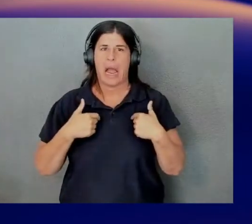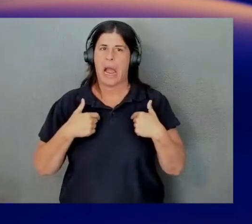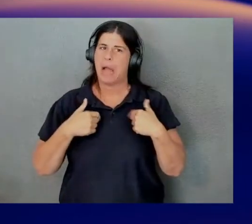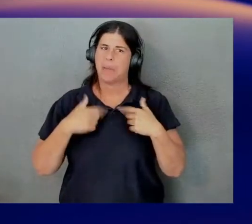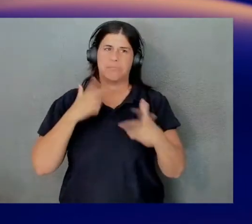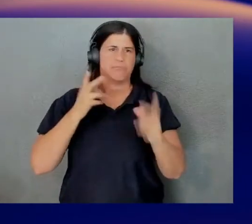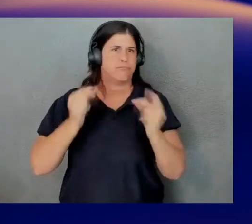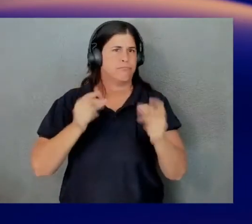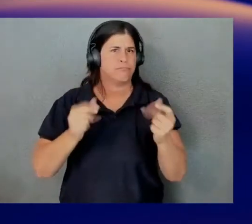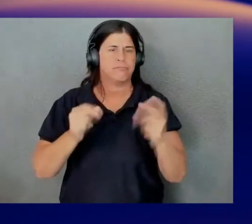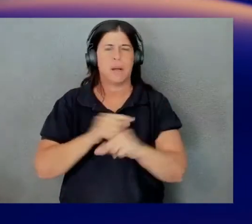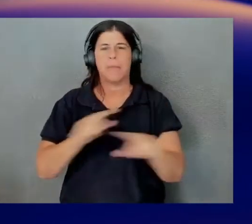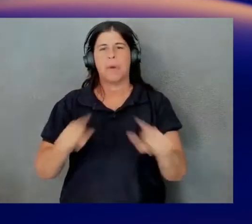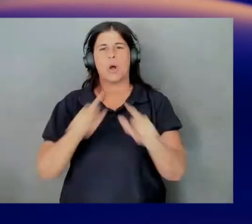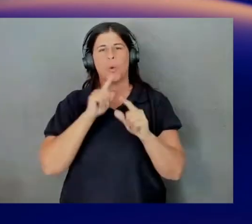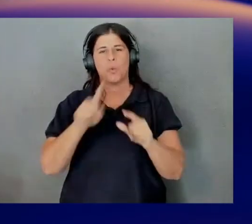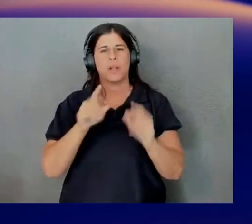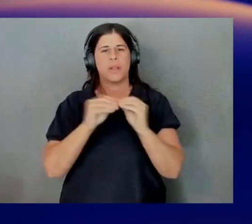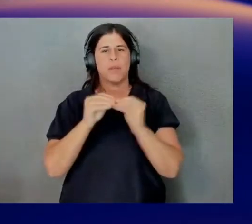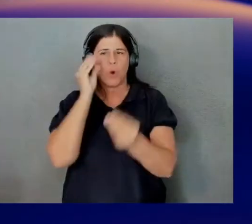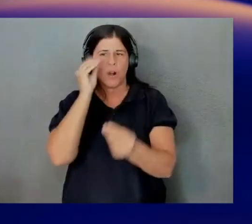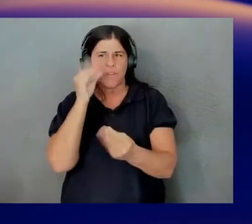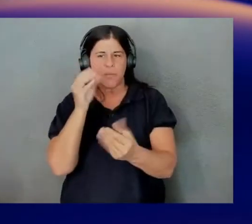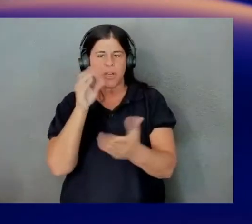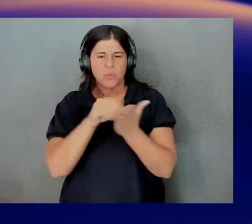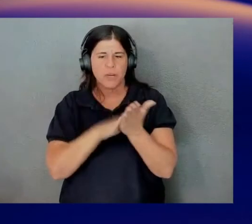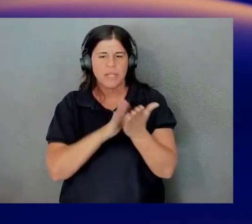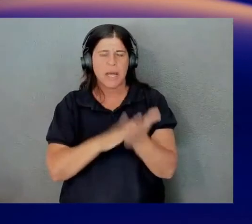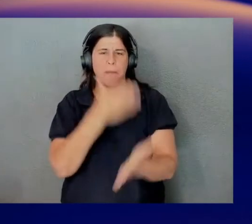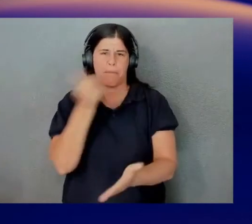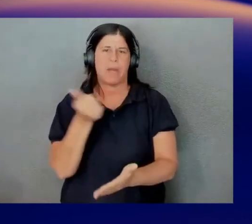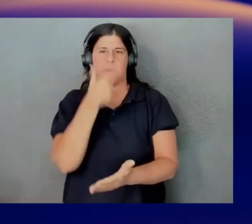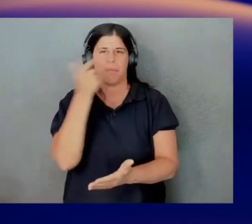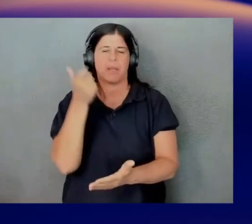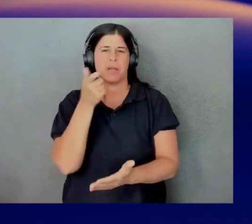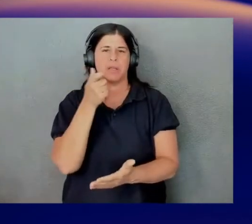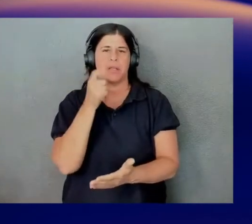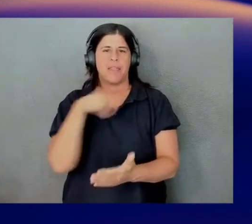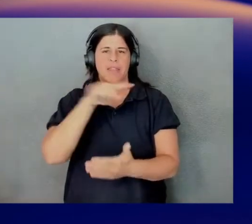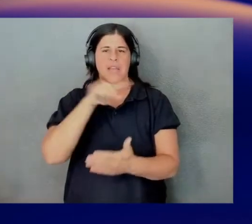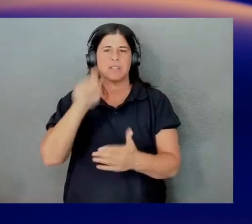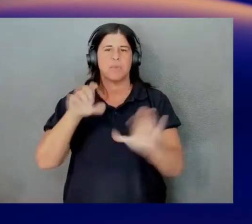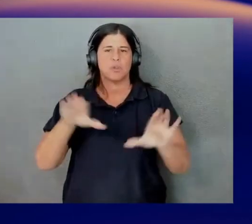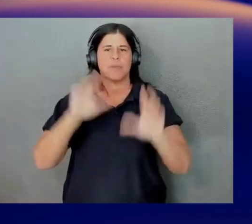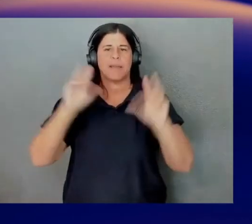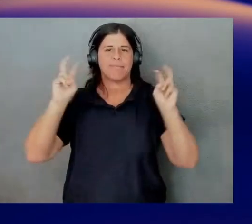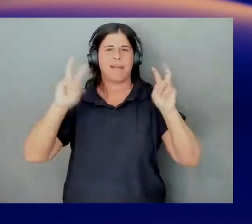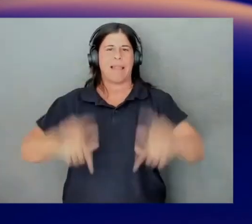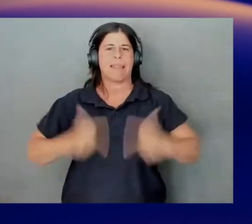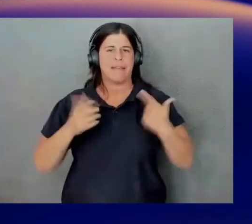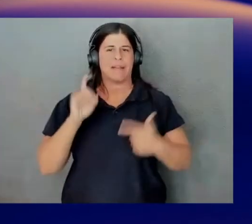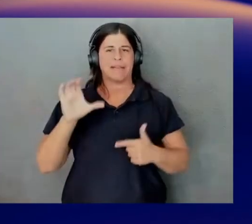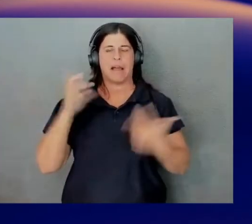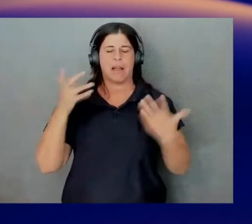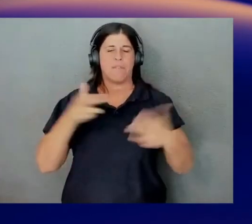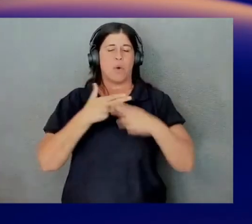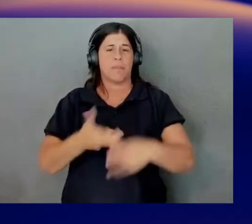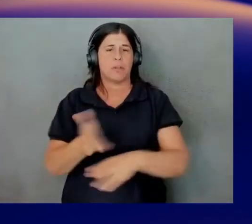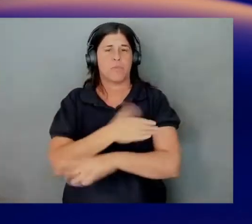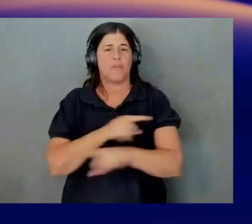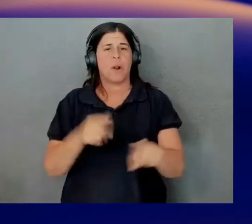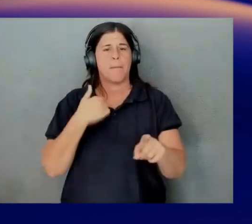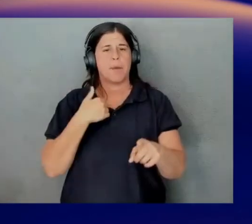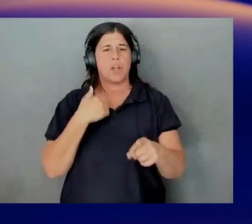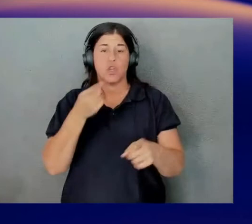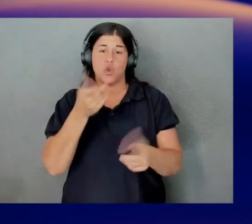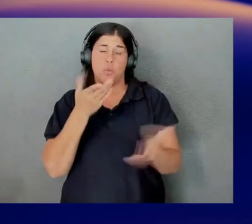the more information you put in here, the better, right? Especially as this is meant to be more of a living document, as you mentioned. Yeah. And as you might not be the person doing